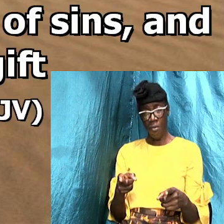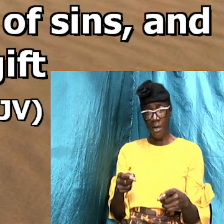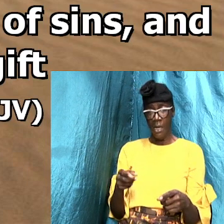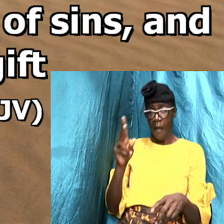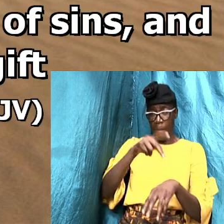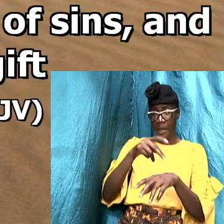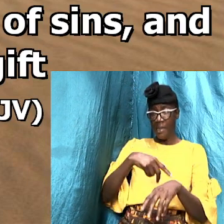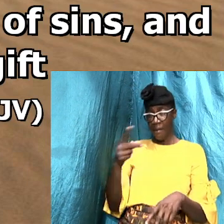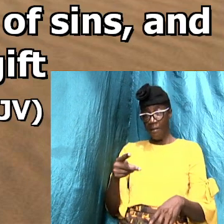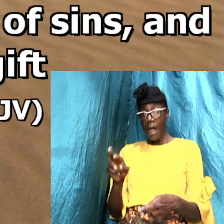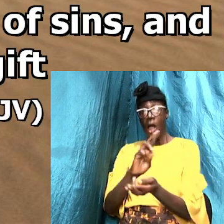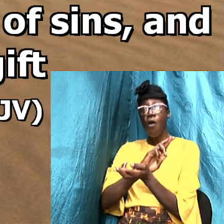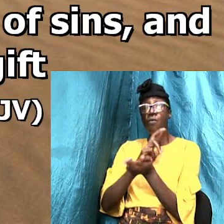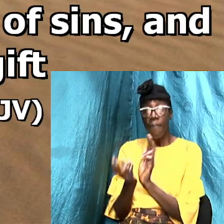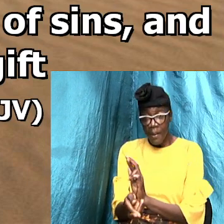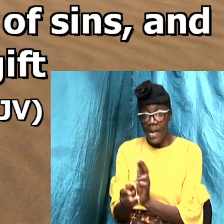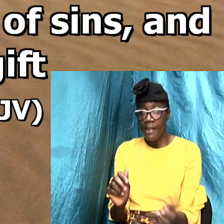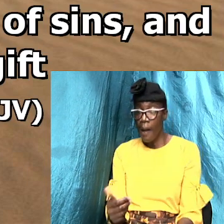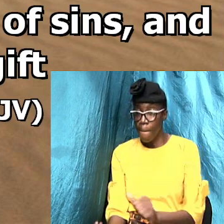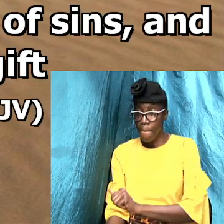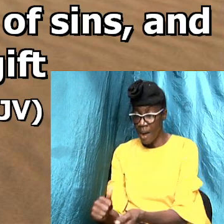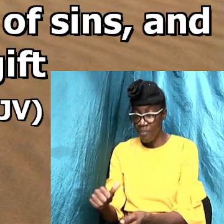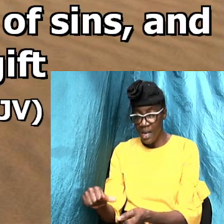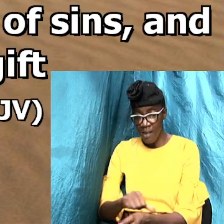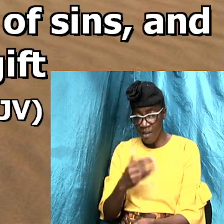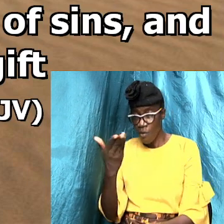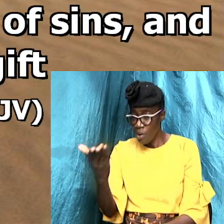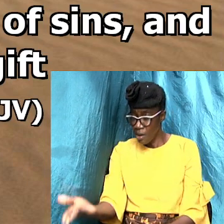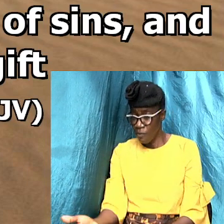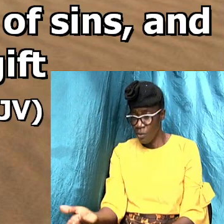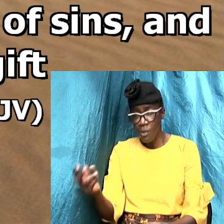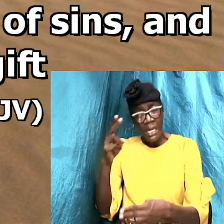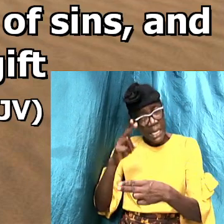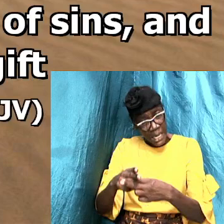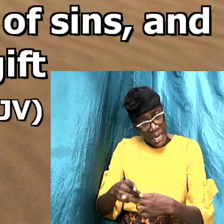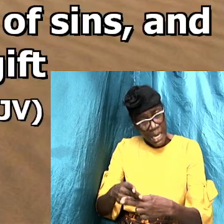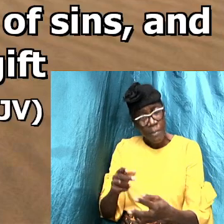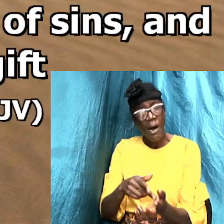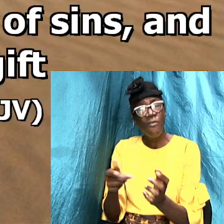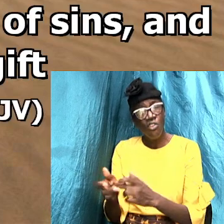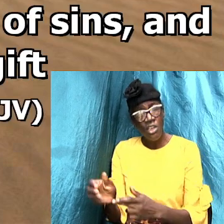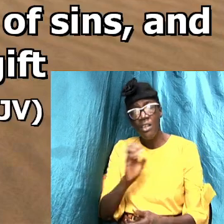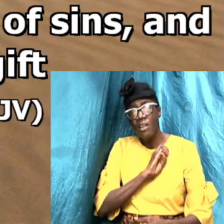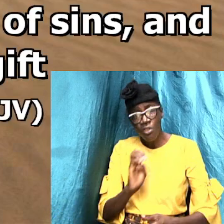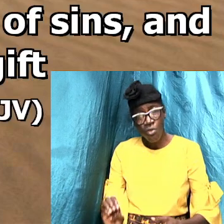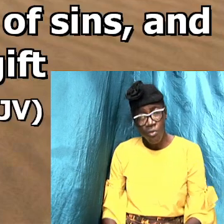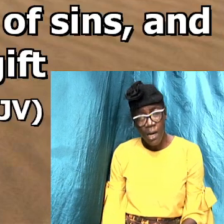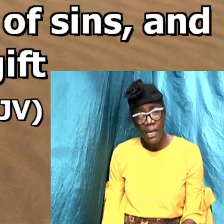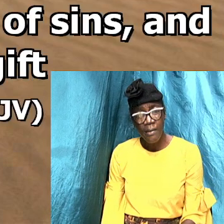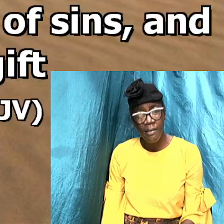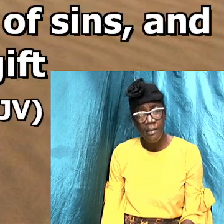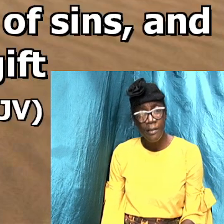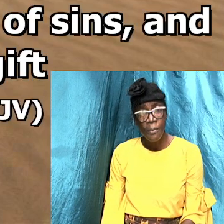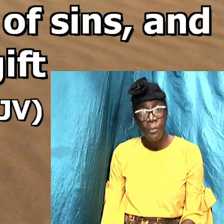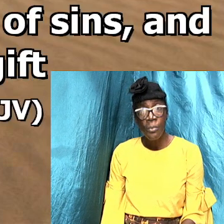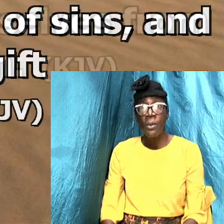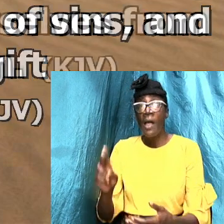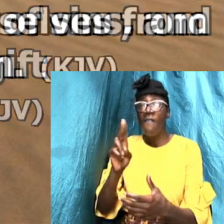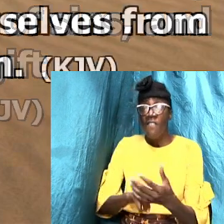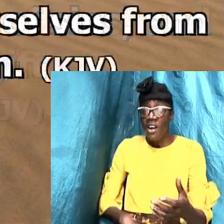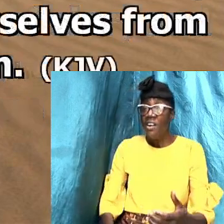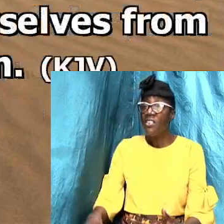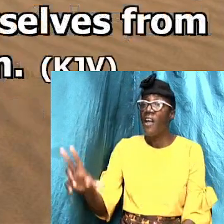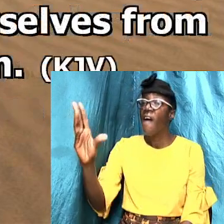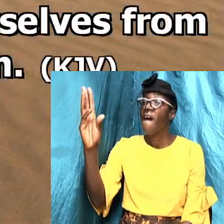need to repent and be baptized every one of you in the name of Jesus Christ and look at verse 40